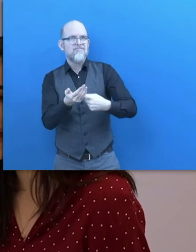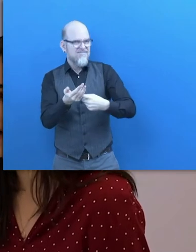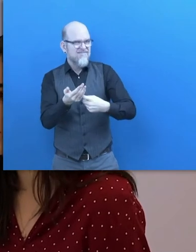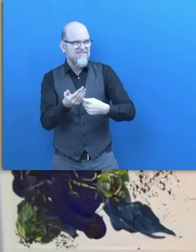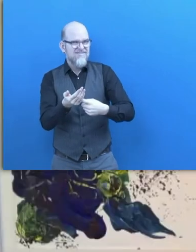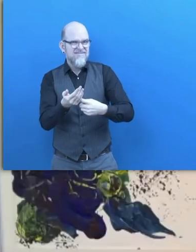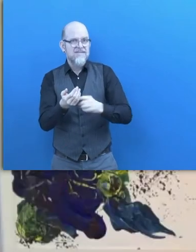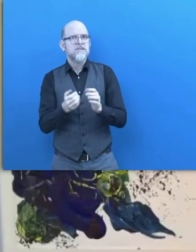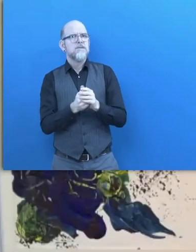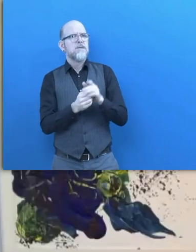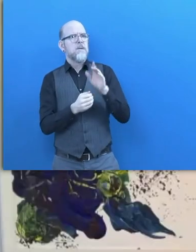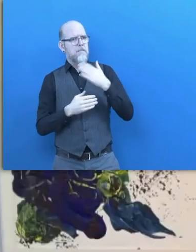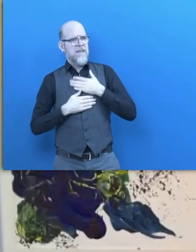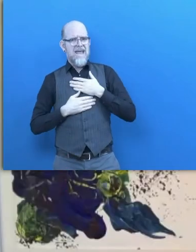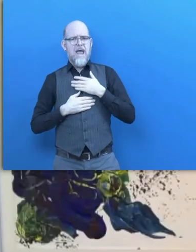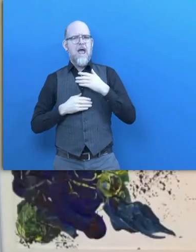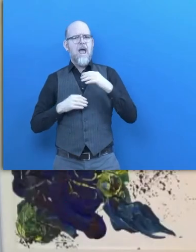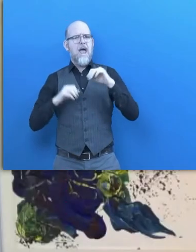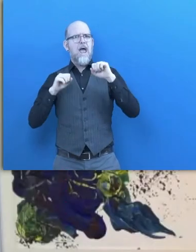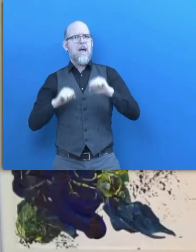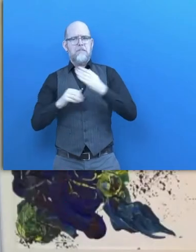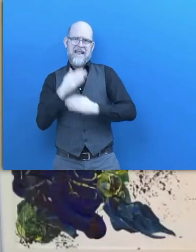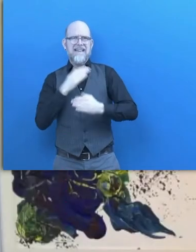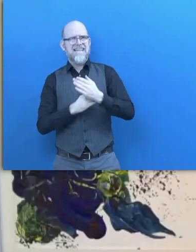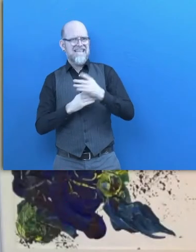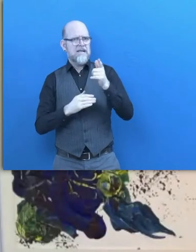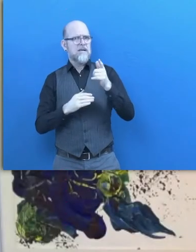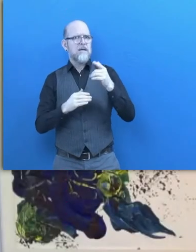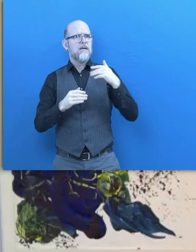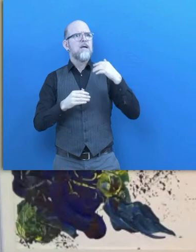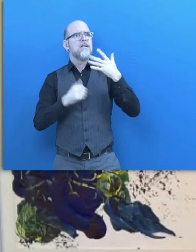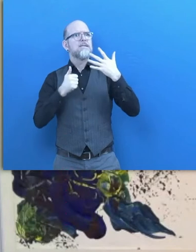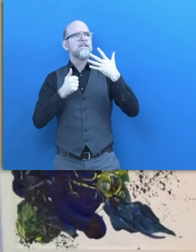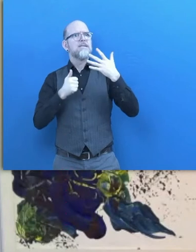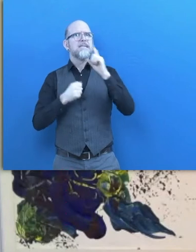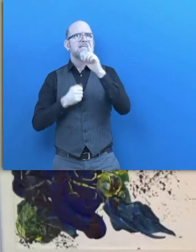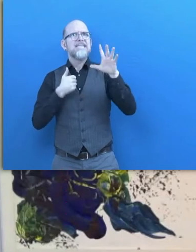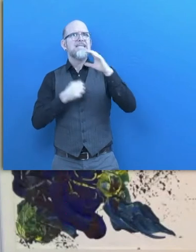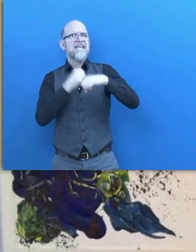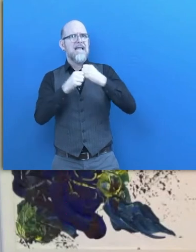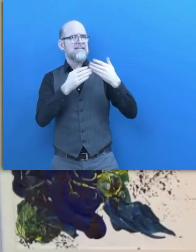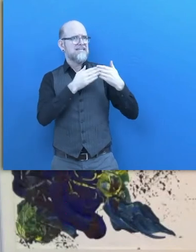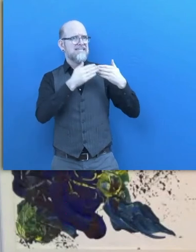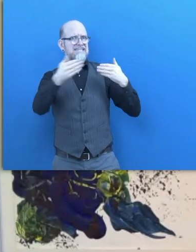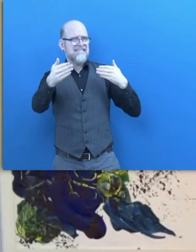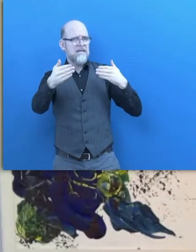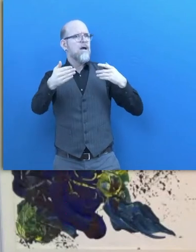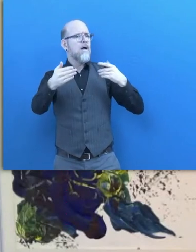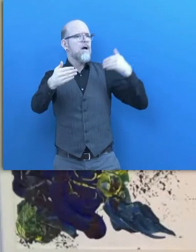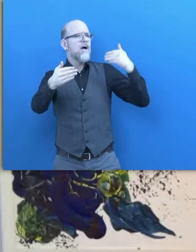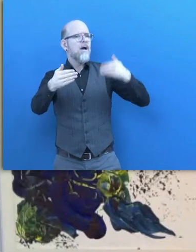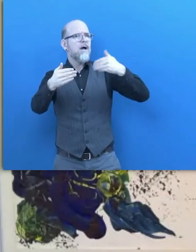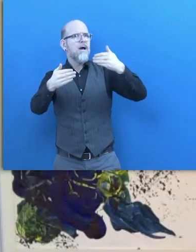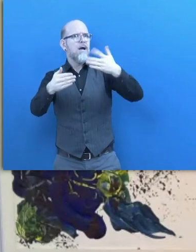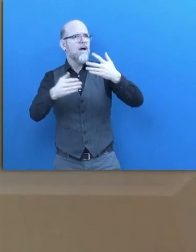say, how has my handicap developed over the 16 years? What were the big milestones that my handicap